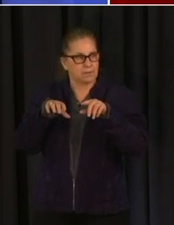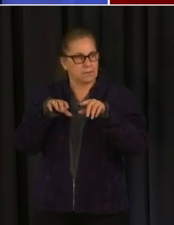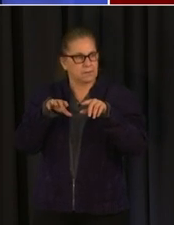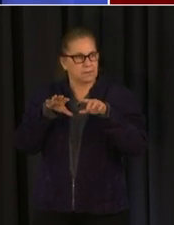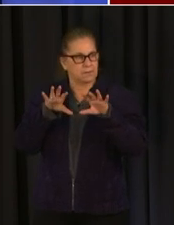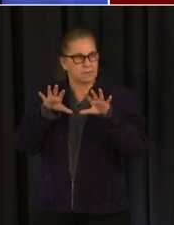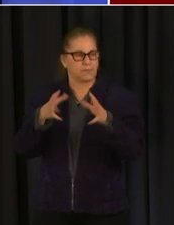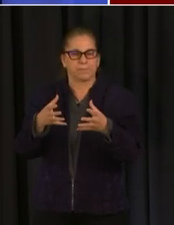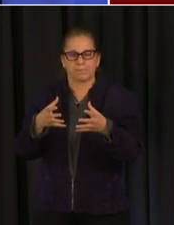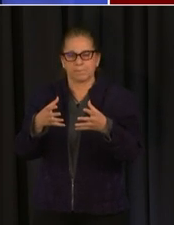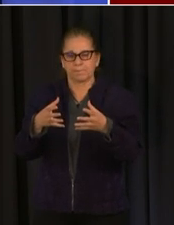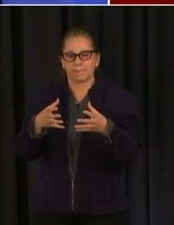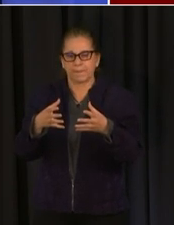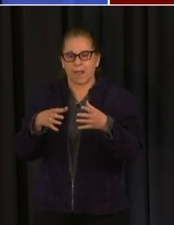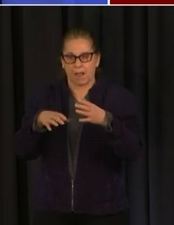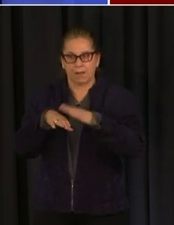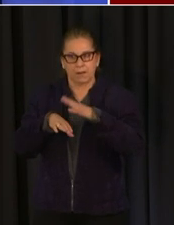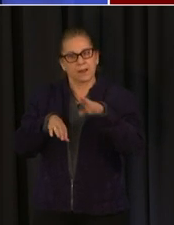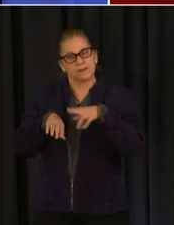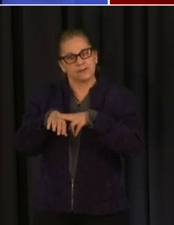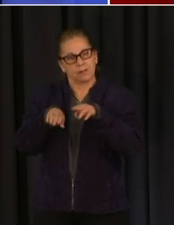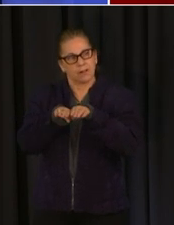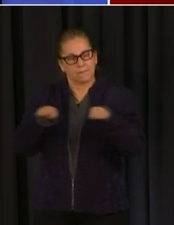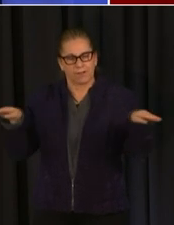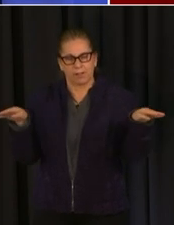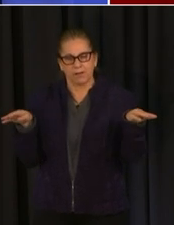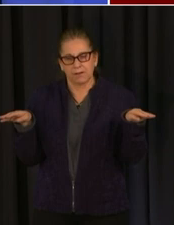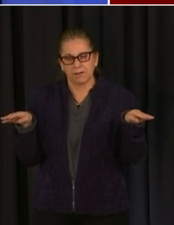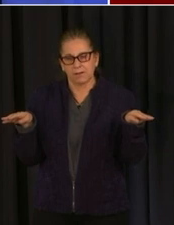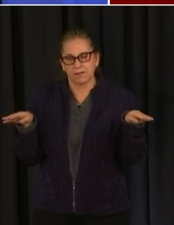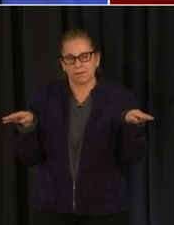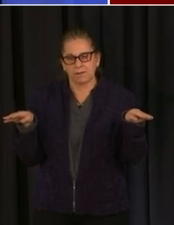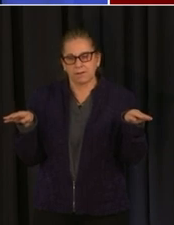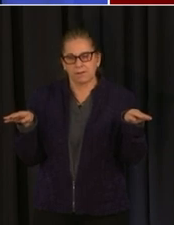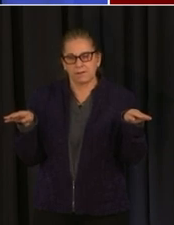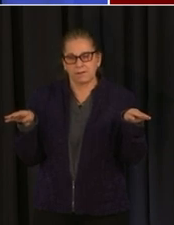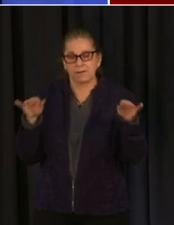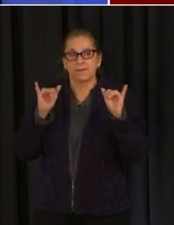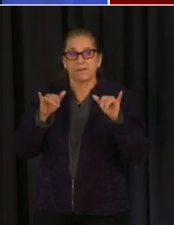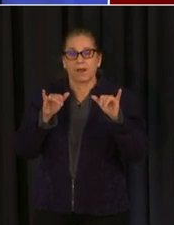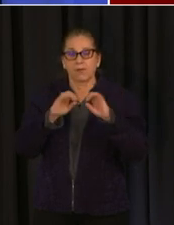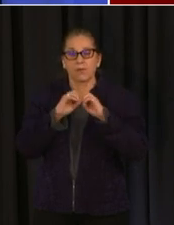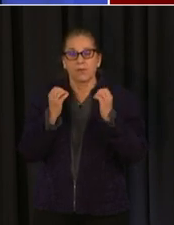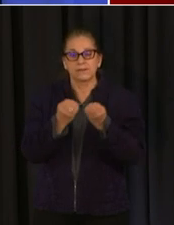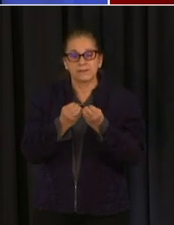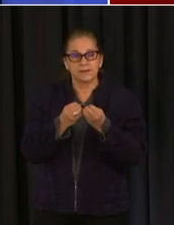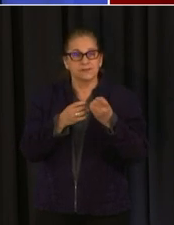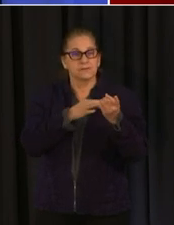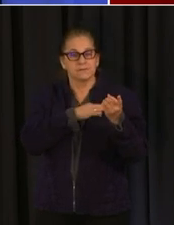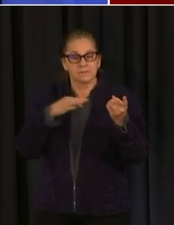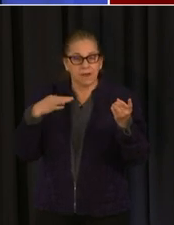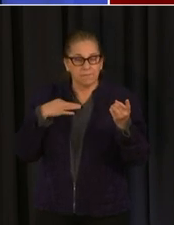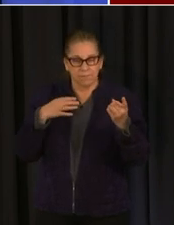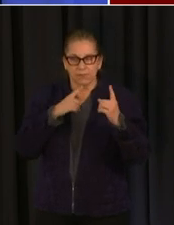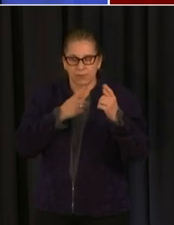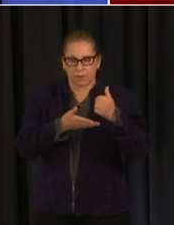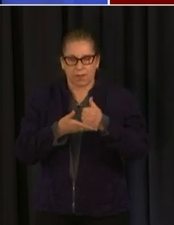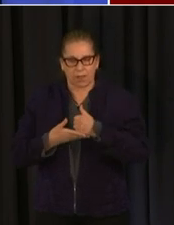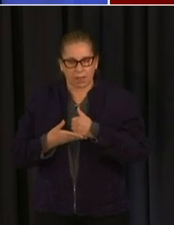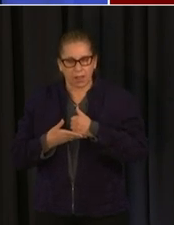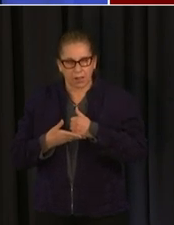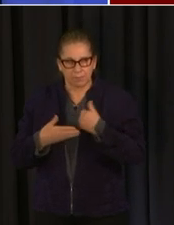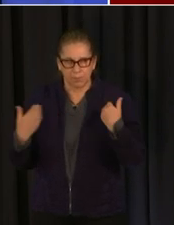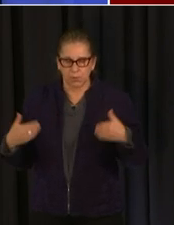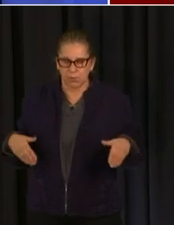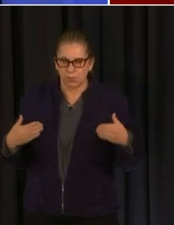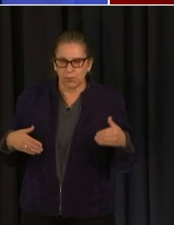be incredibly helpful uh to have the staffs of those organizations uh help us on whether it's